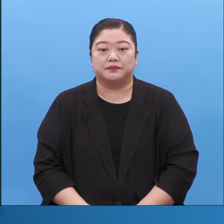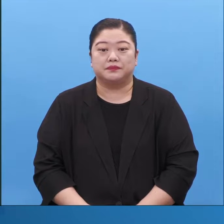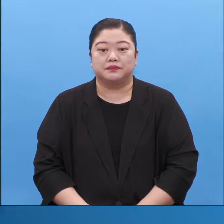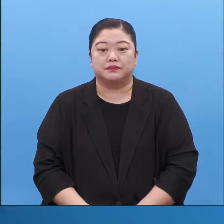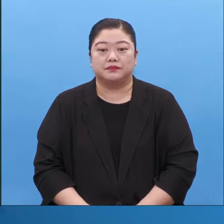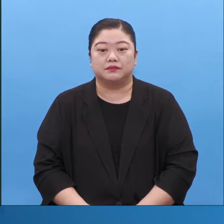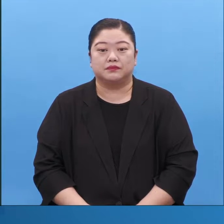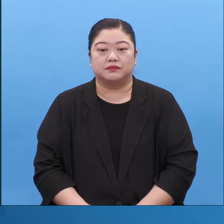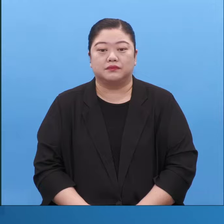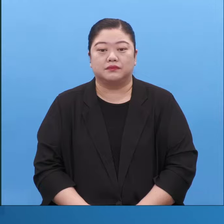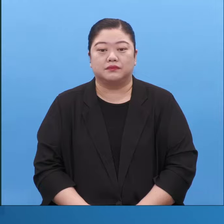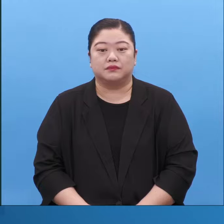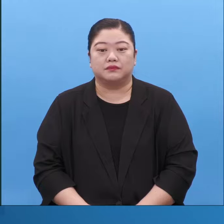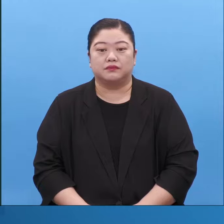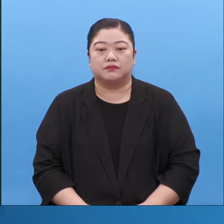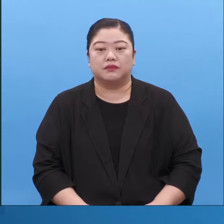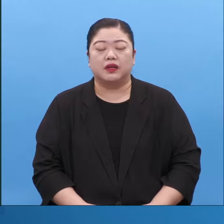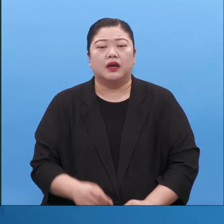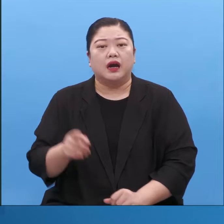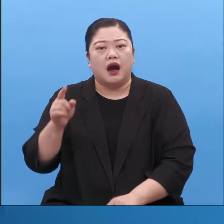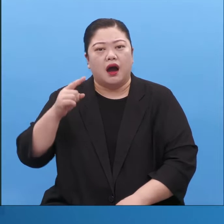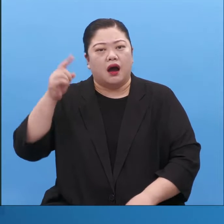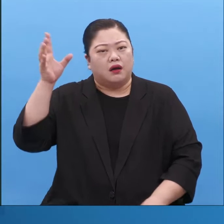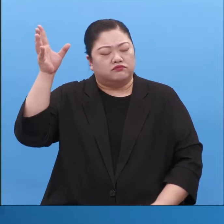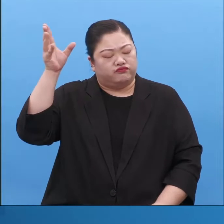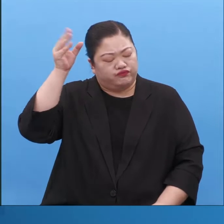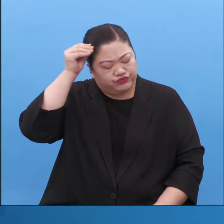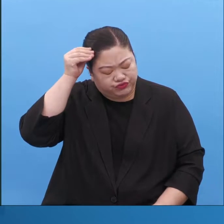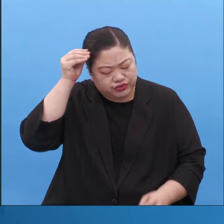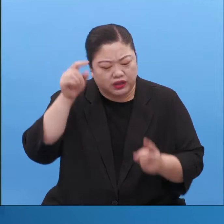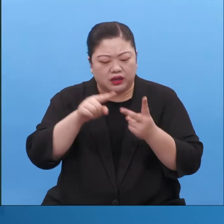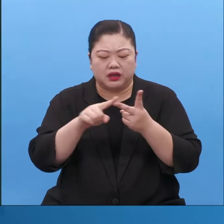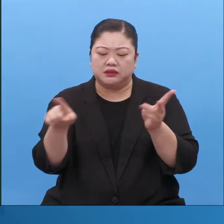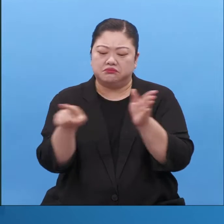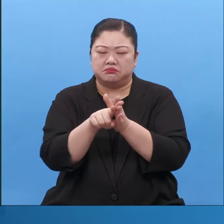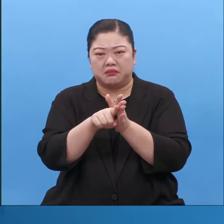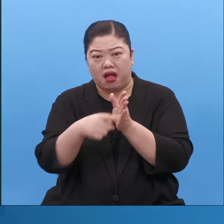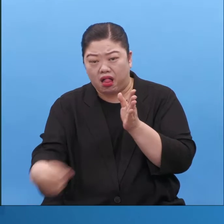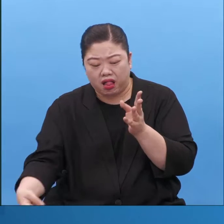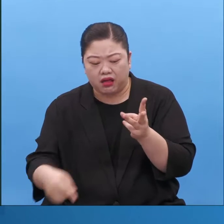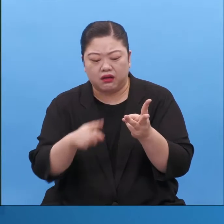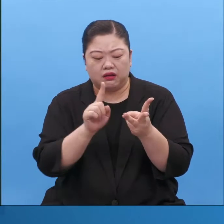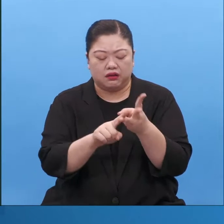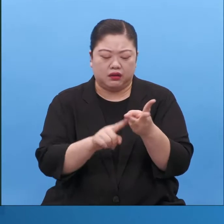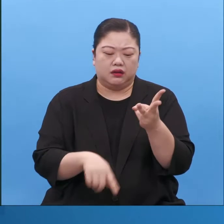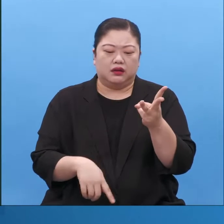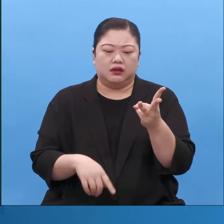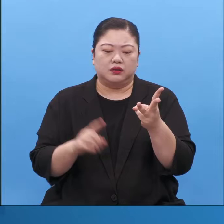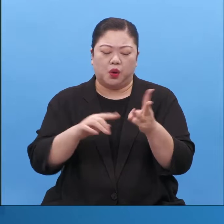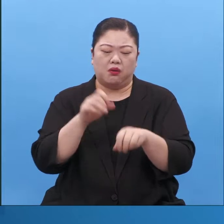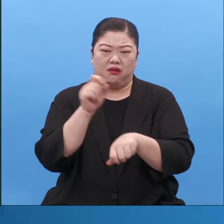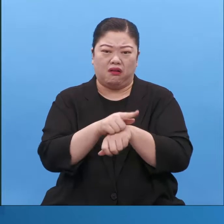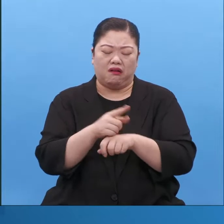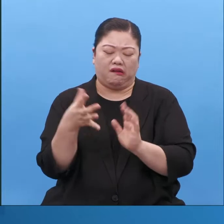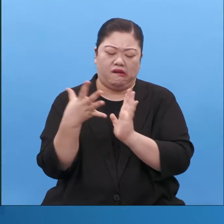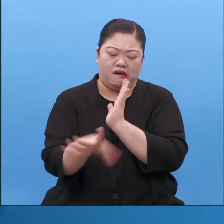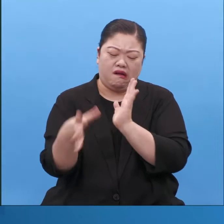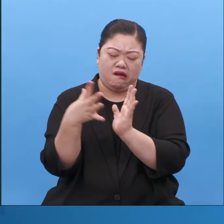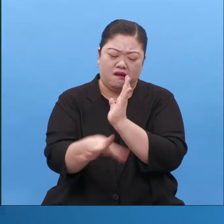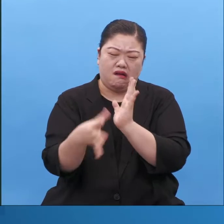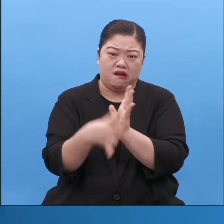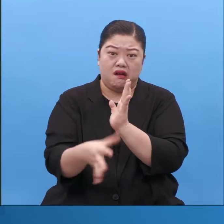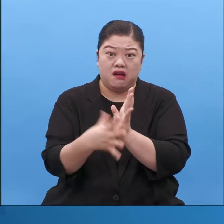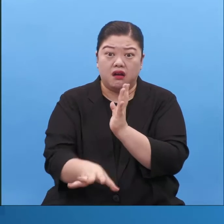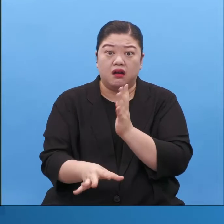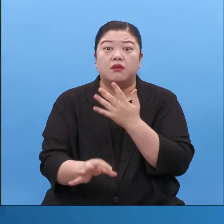but you're not smart but you're terrible and you lack faith and that's that own trinity